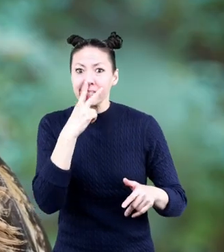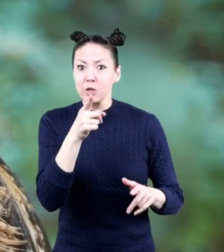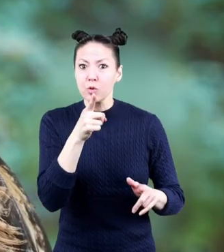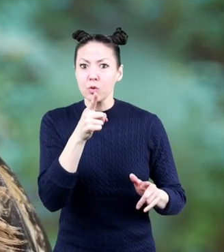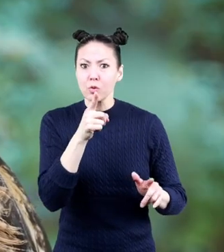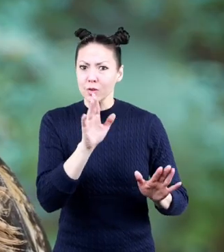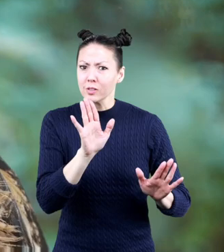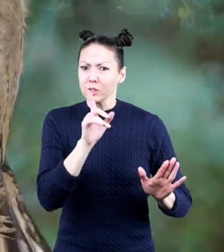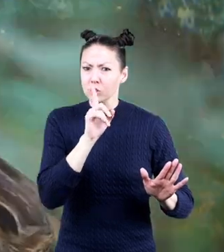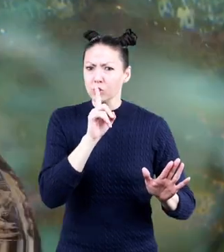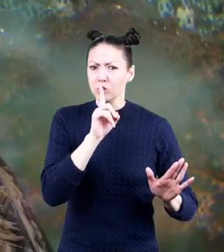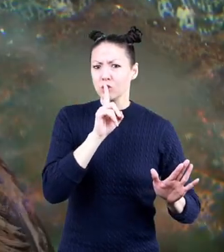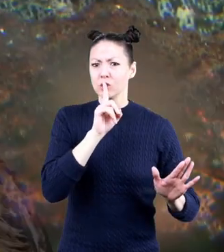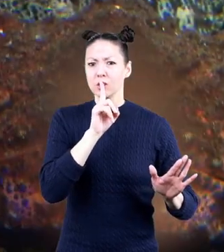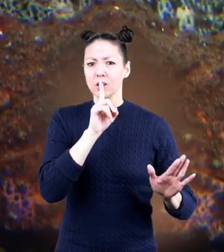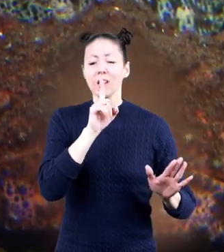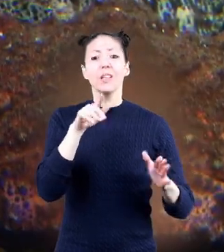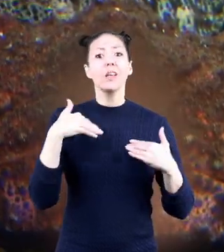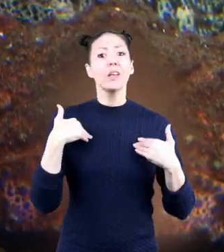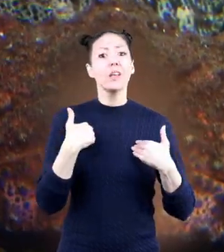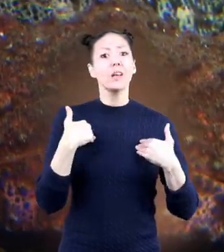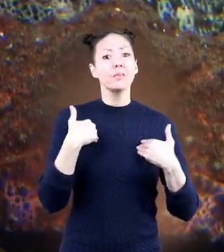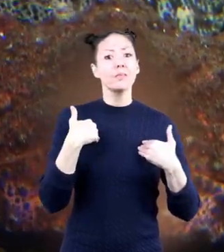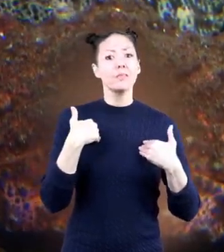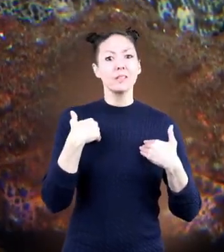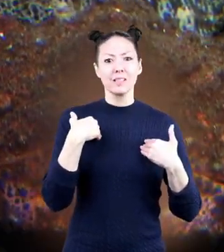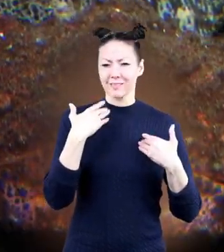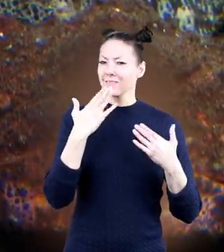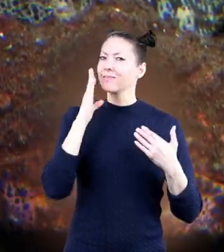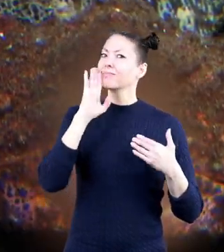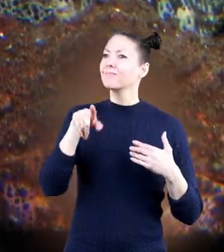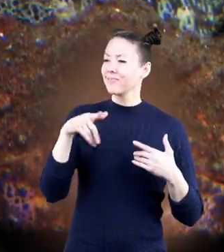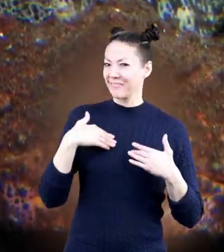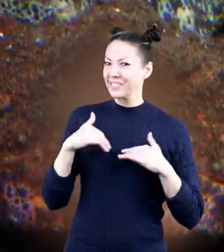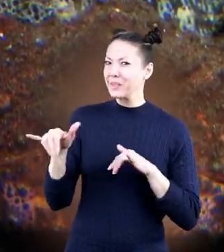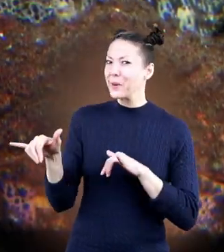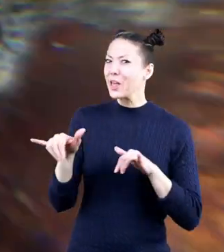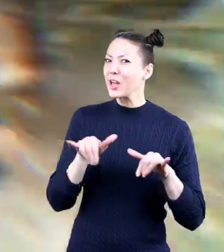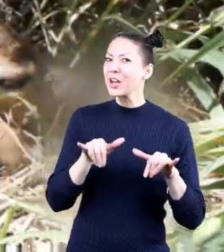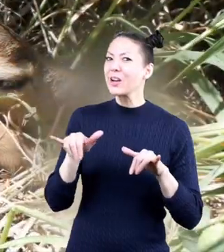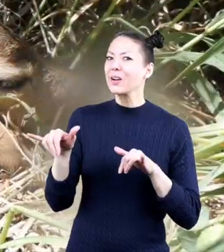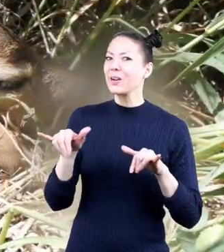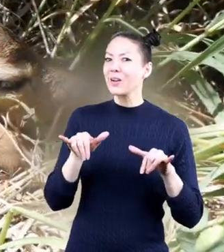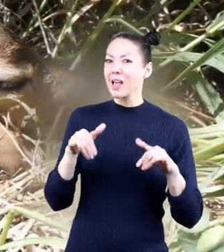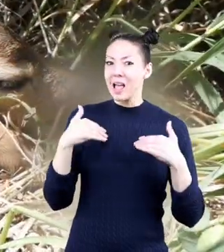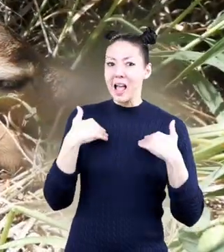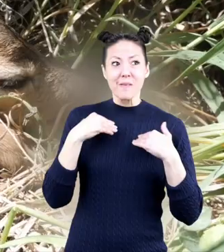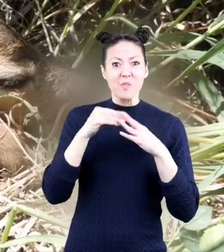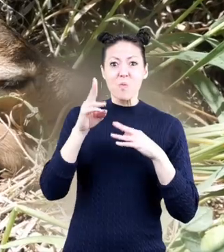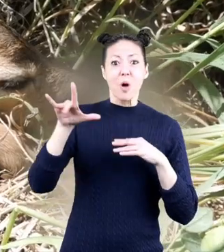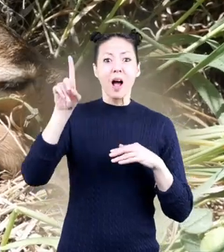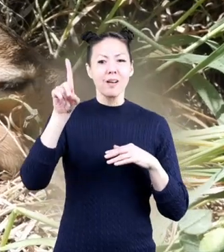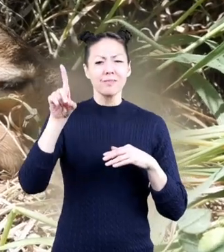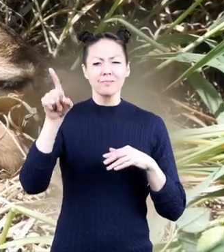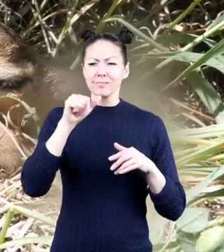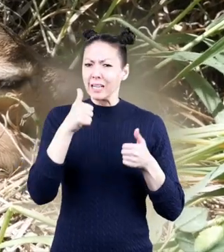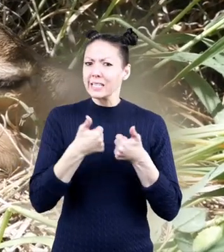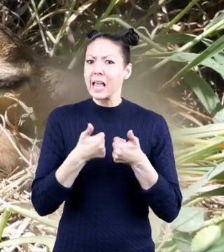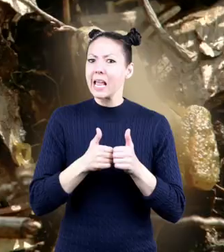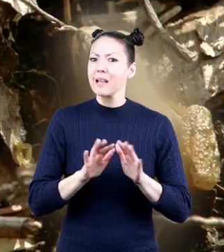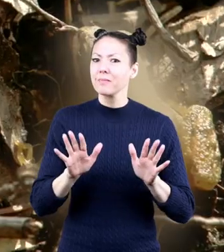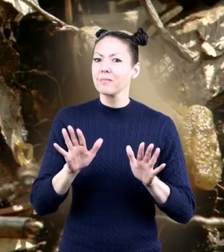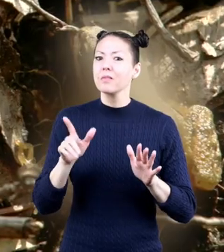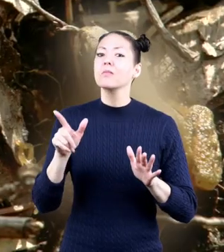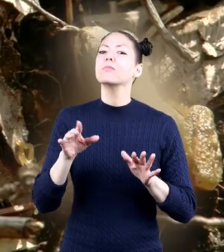see you! Did you know that animals do something similar? But for animals in the wild, it's not a game.